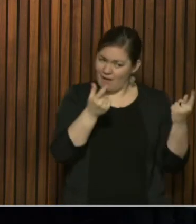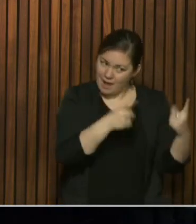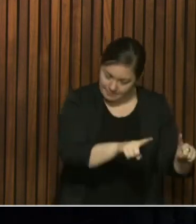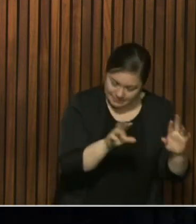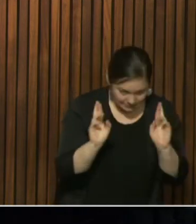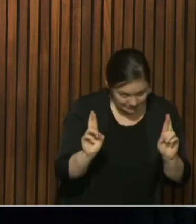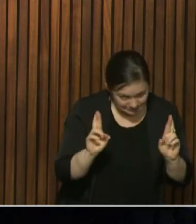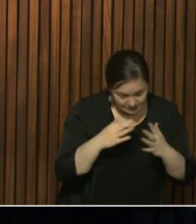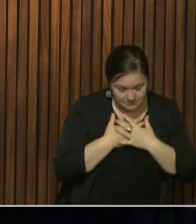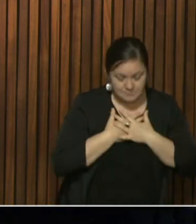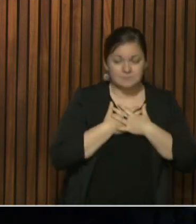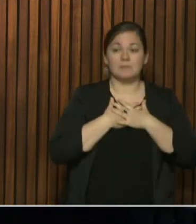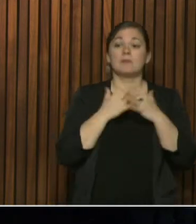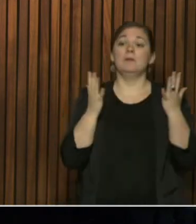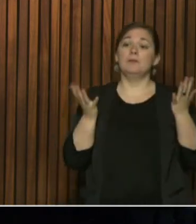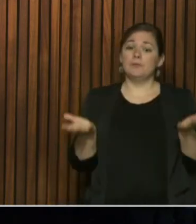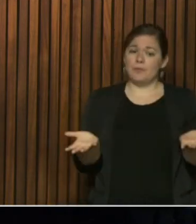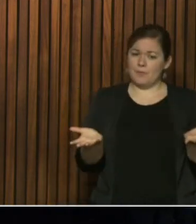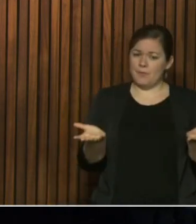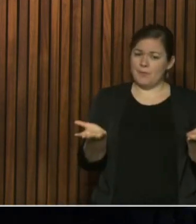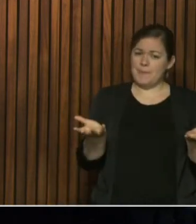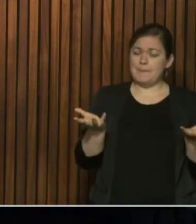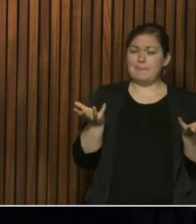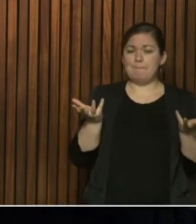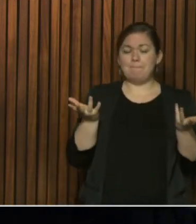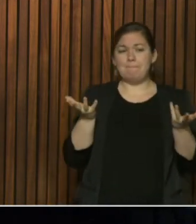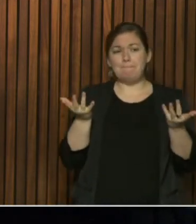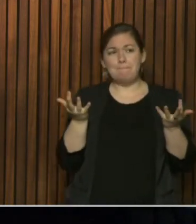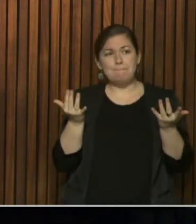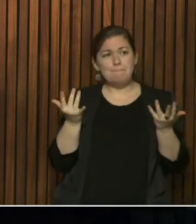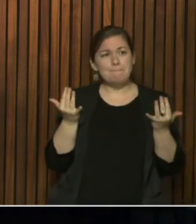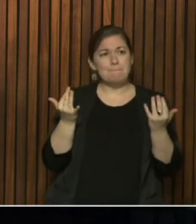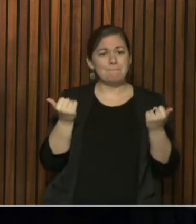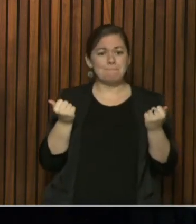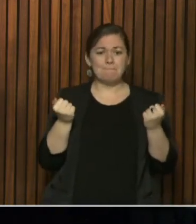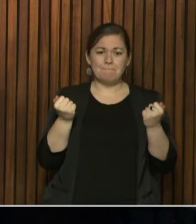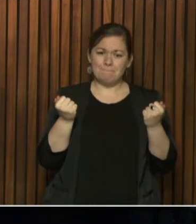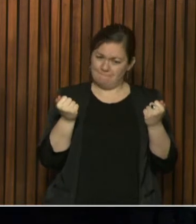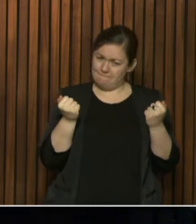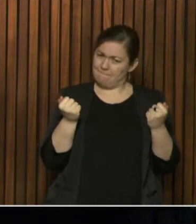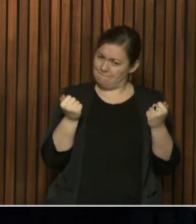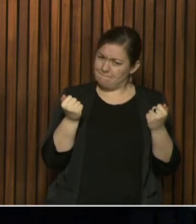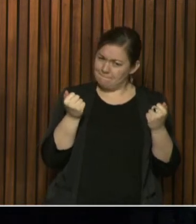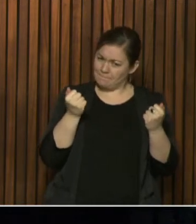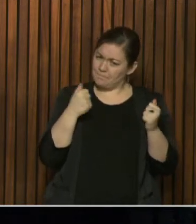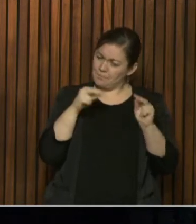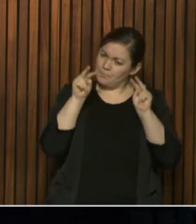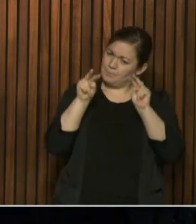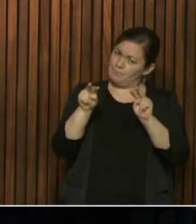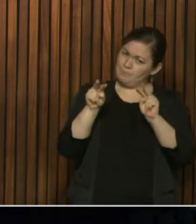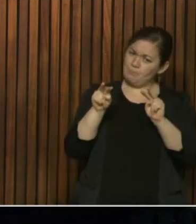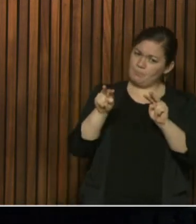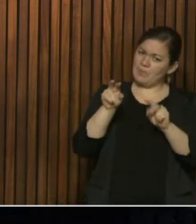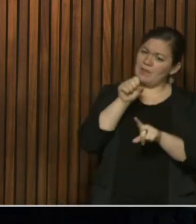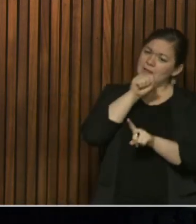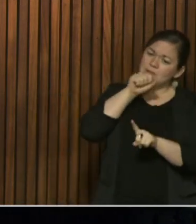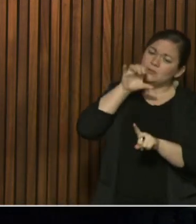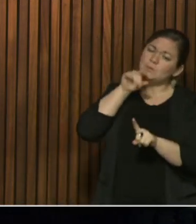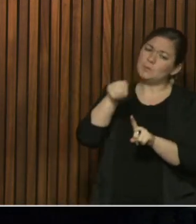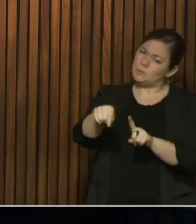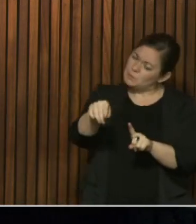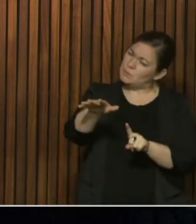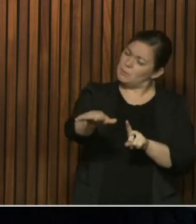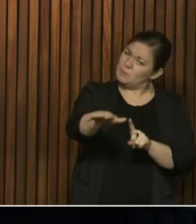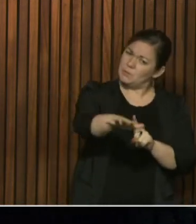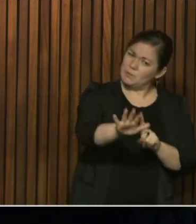at as being at particularly high risk of being overcapacity? Is that